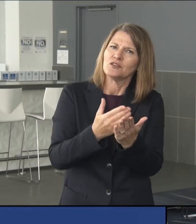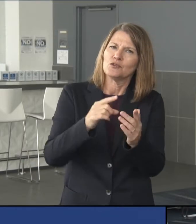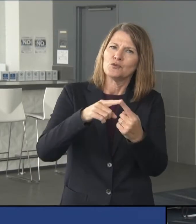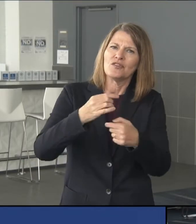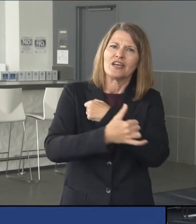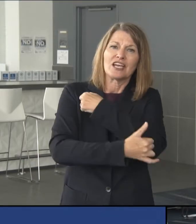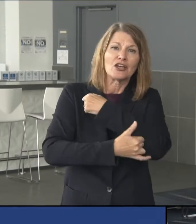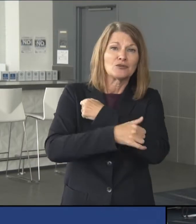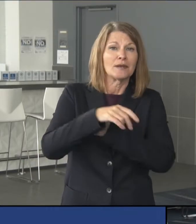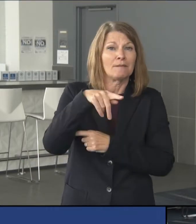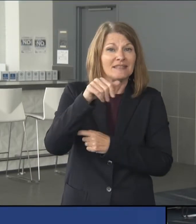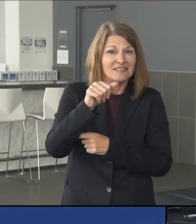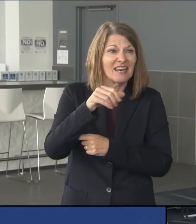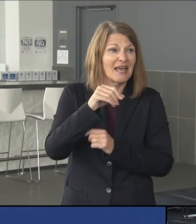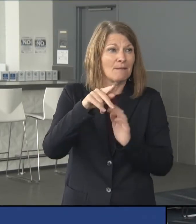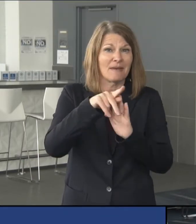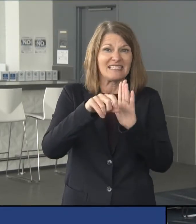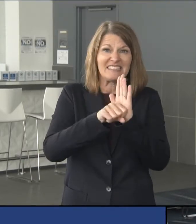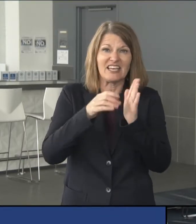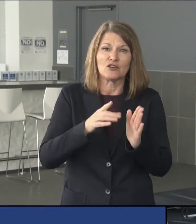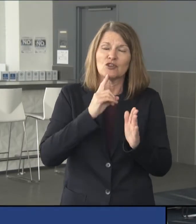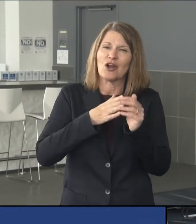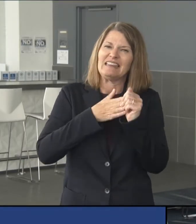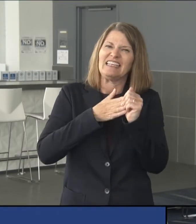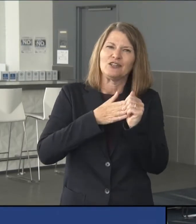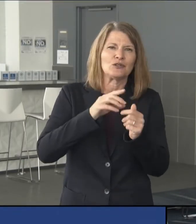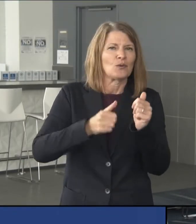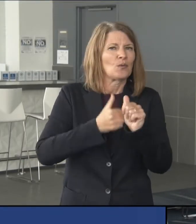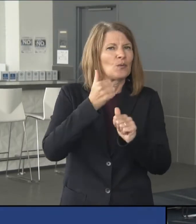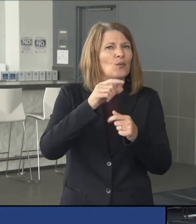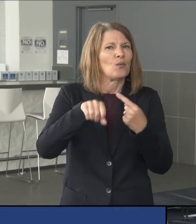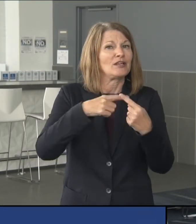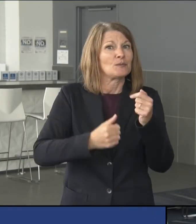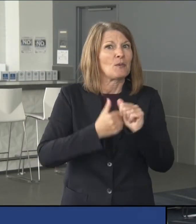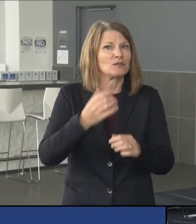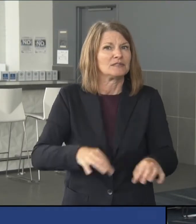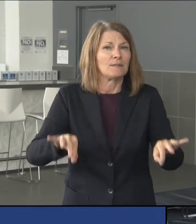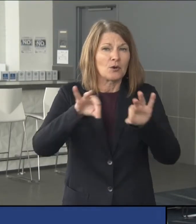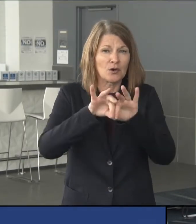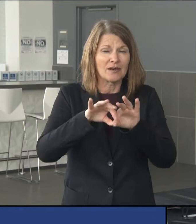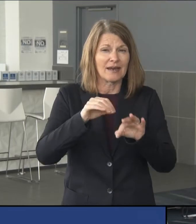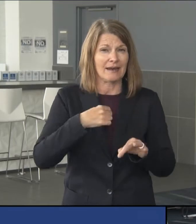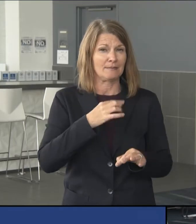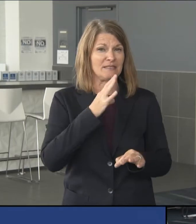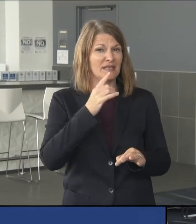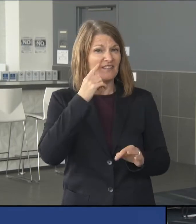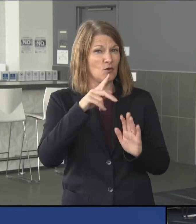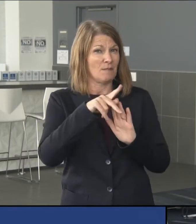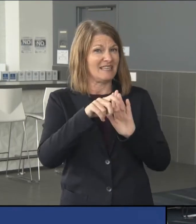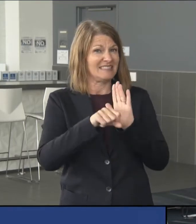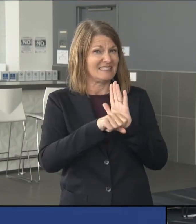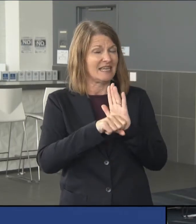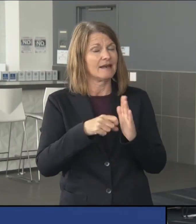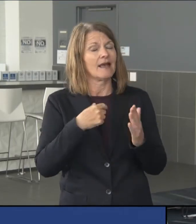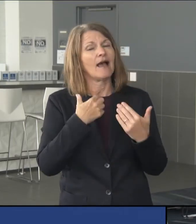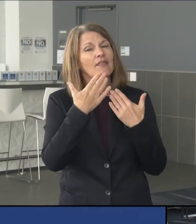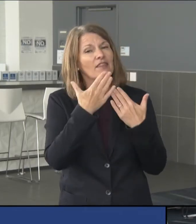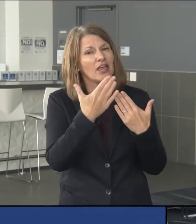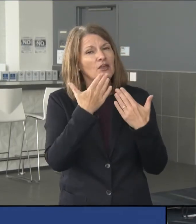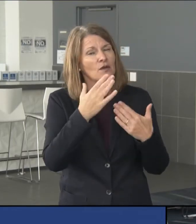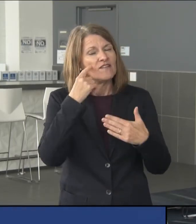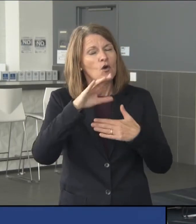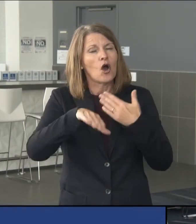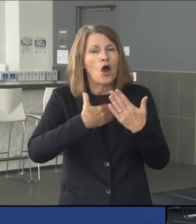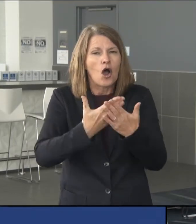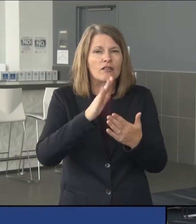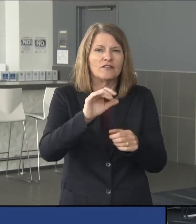and Penn Staters are leaders when it matters most. On behalf of Penn State, I thank you for